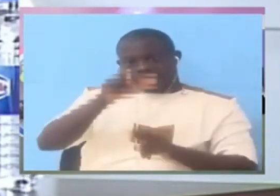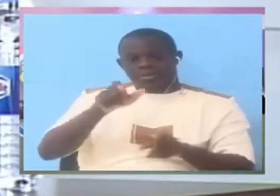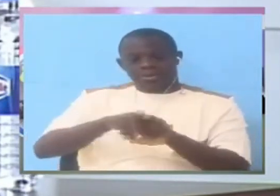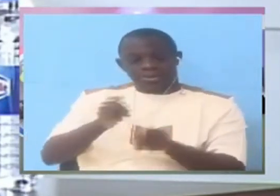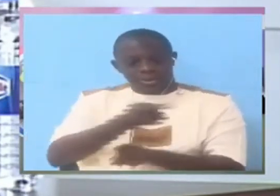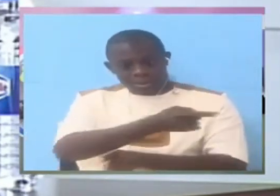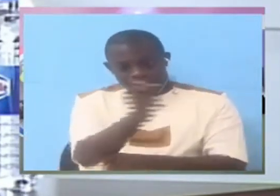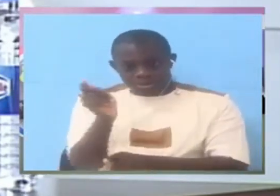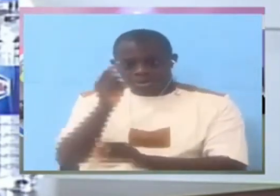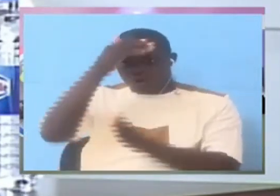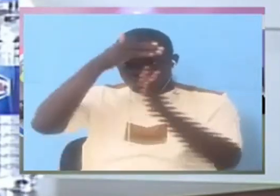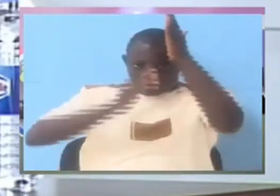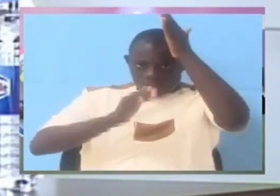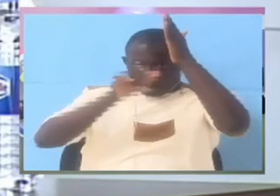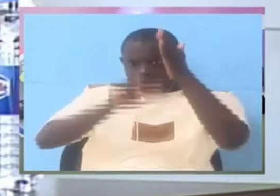people